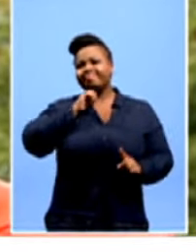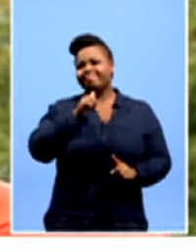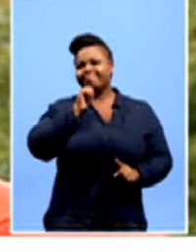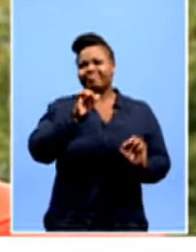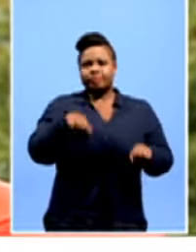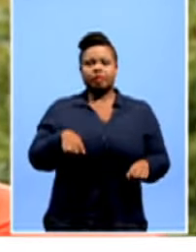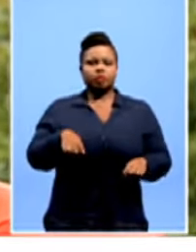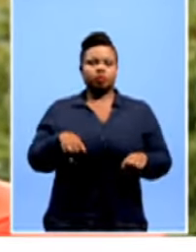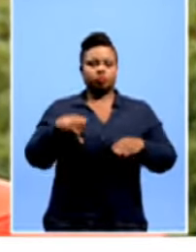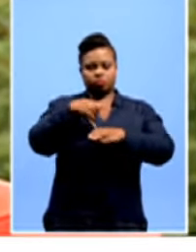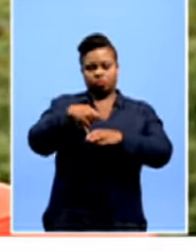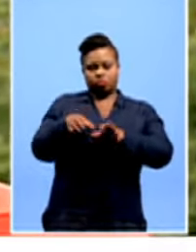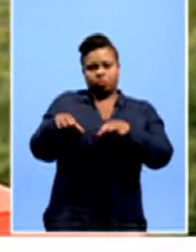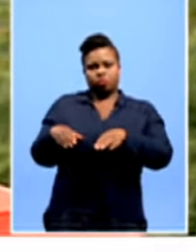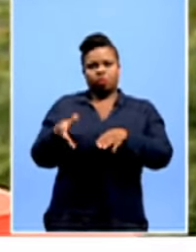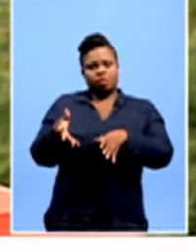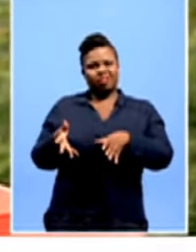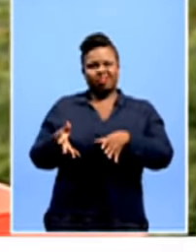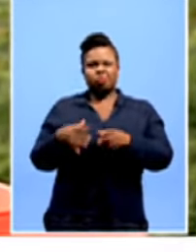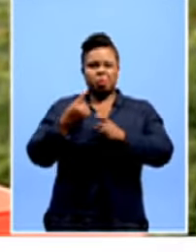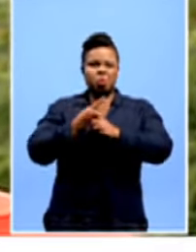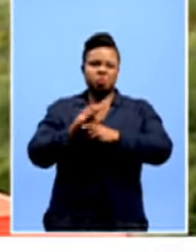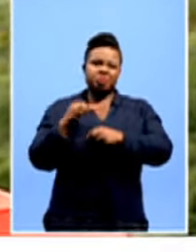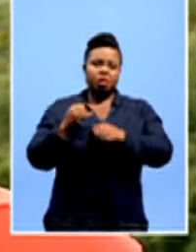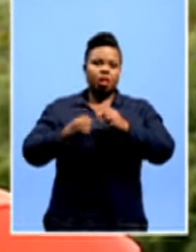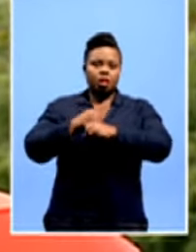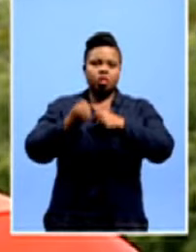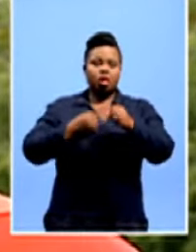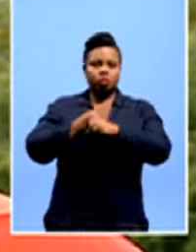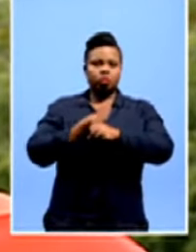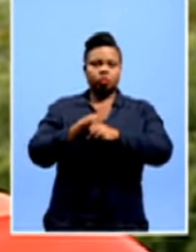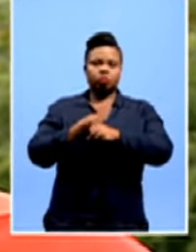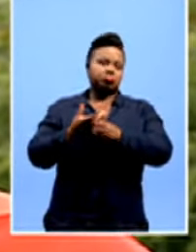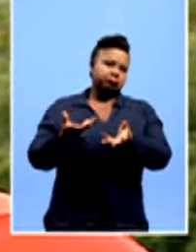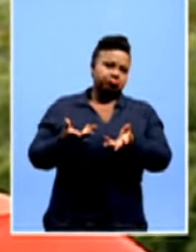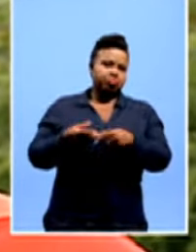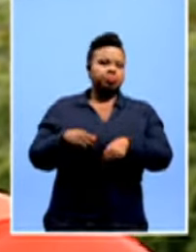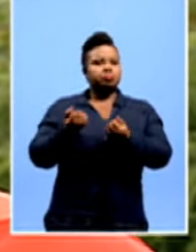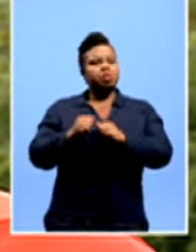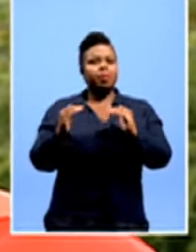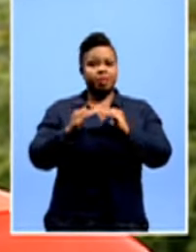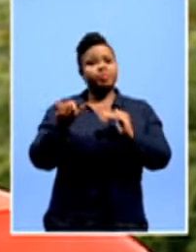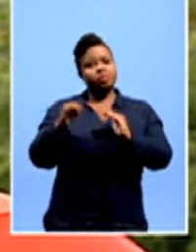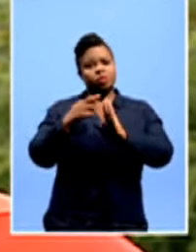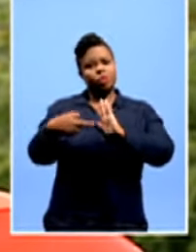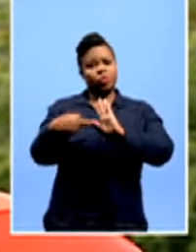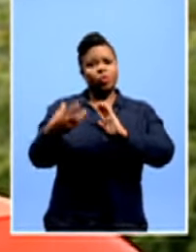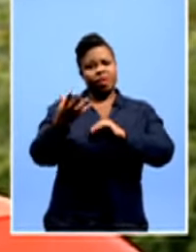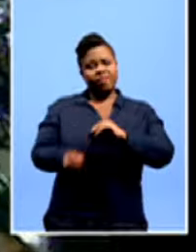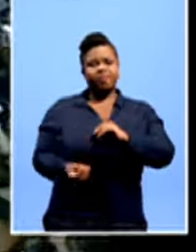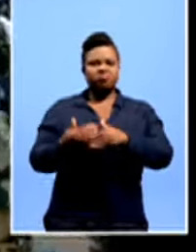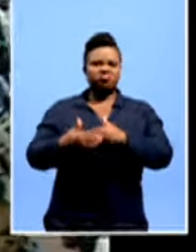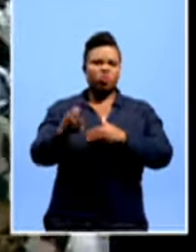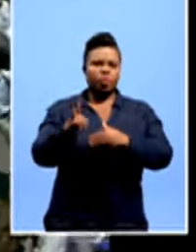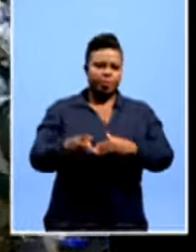whole sort of entity a couple decades into our democratic country, it certainly still plays a major role in the